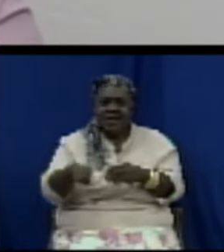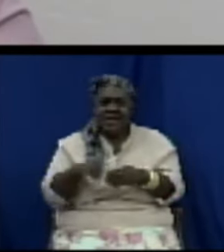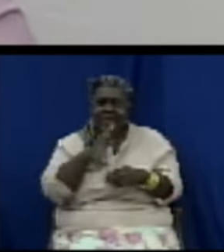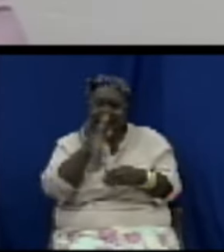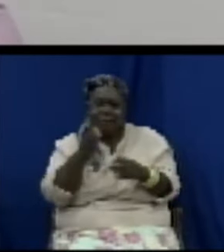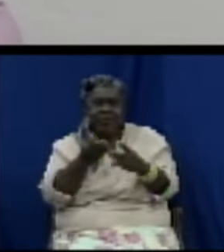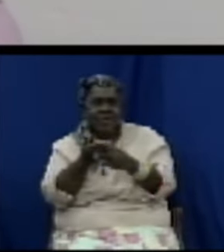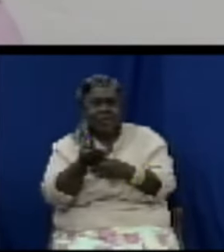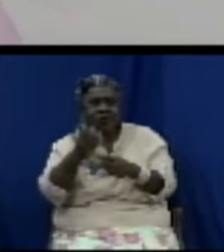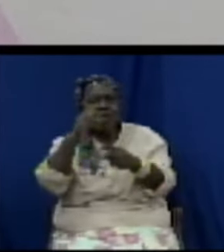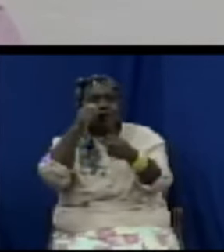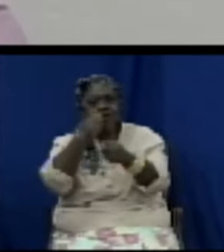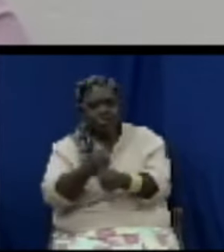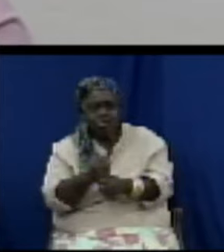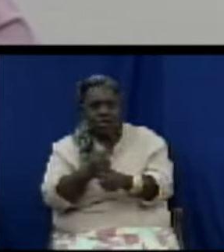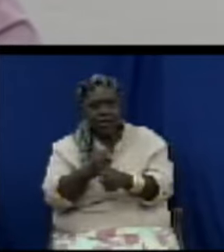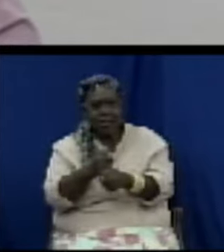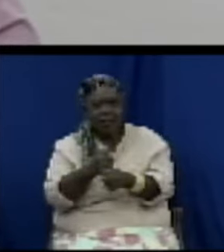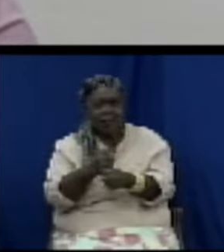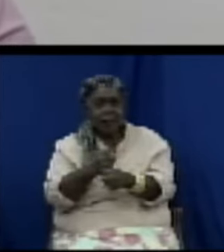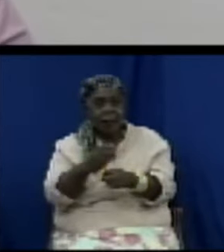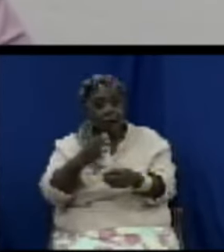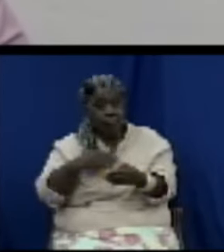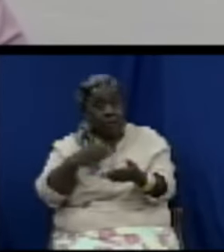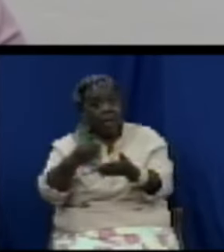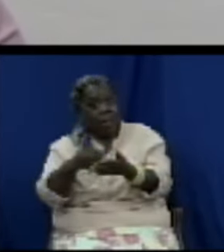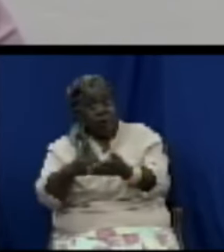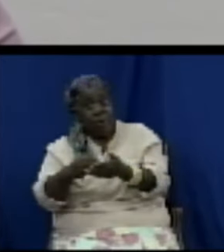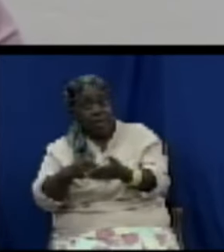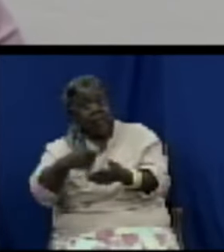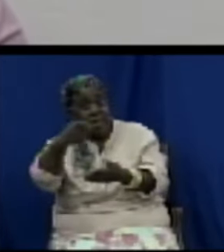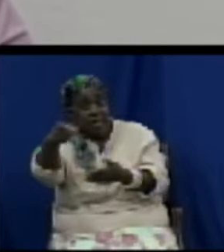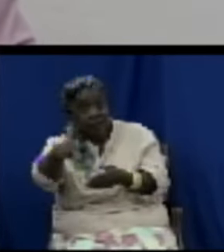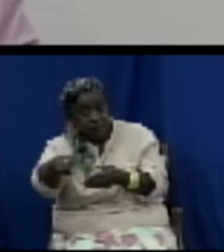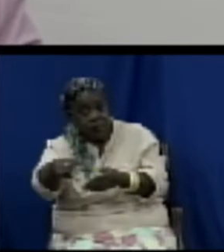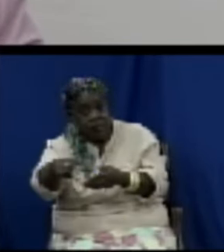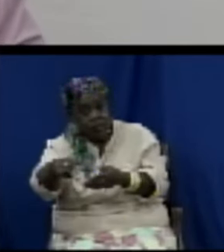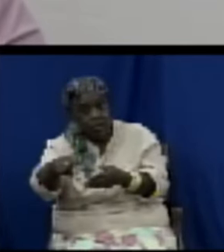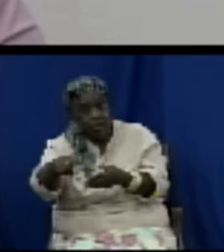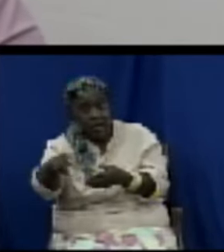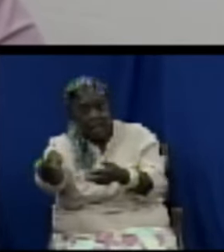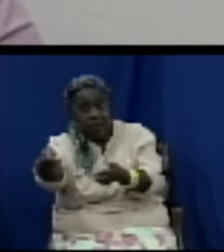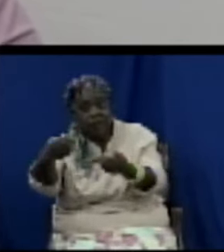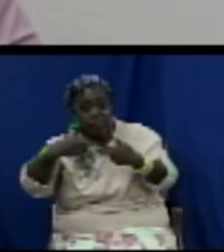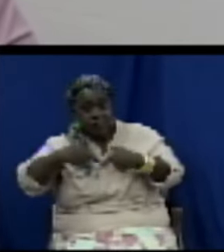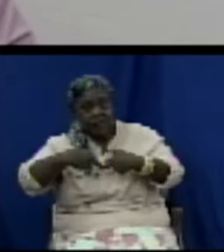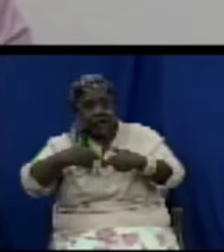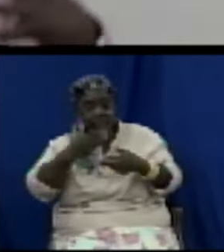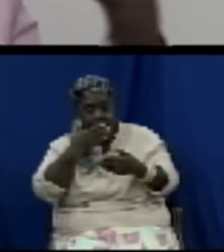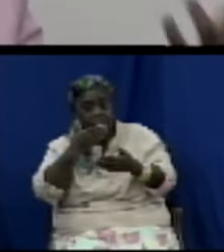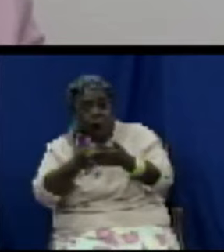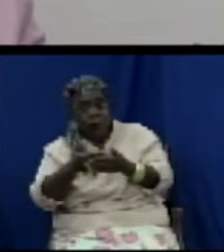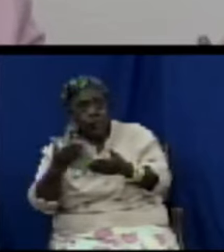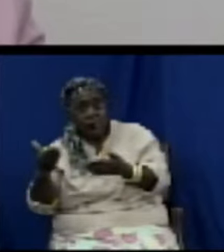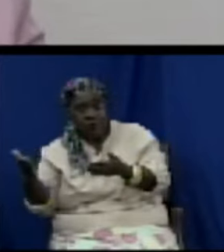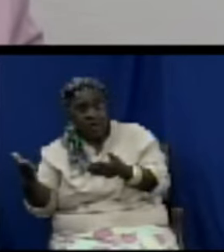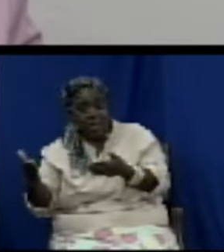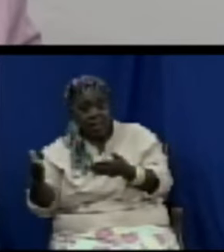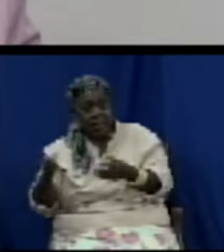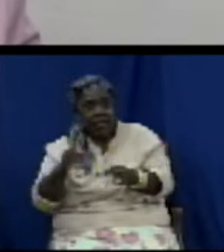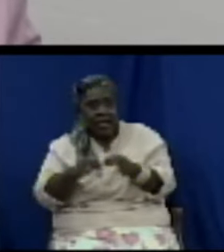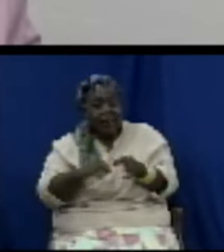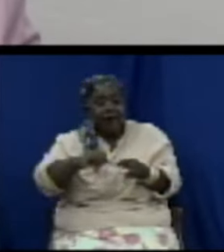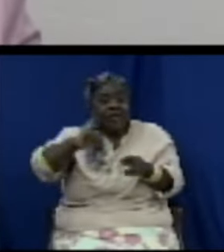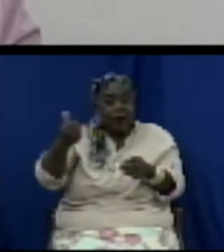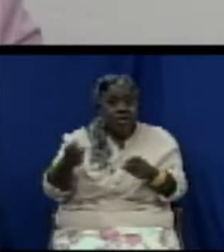I must trust that my dollar that I spend in a store for item A is the same that person who went